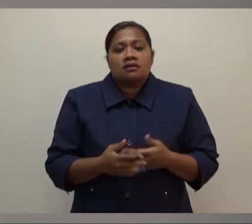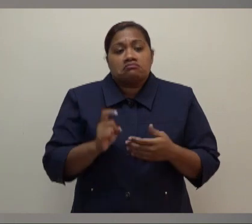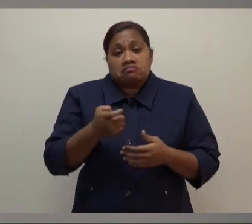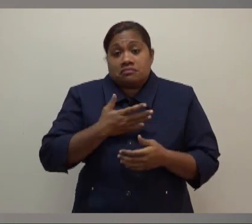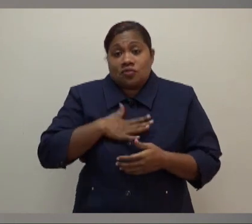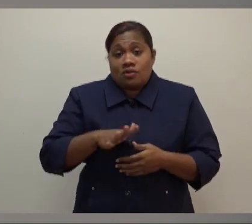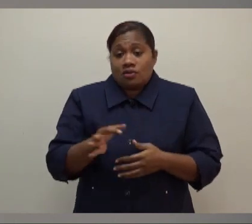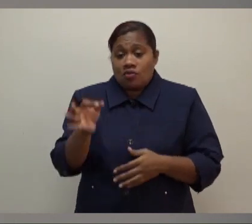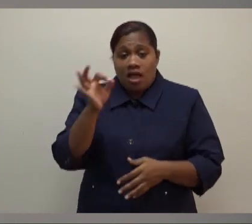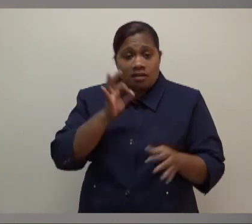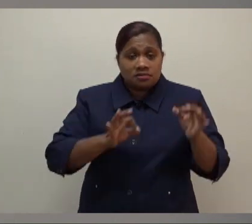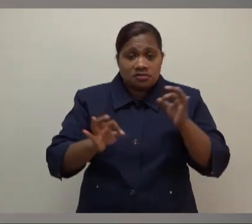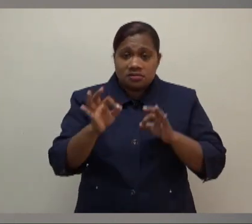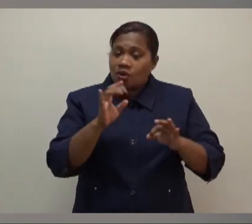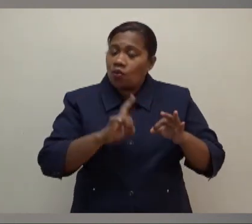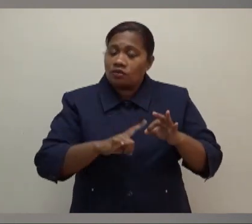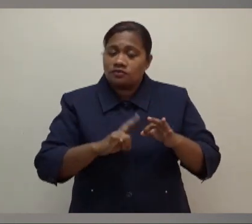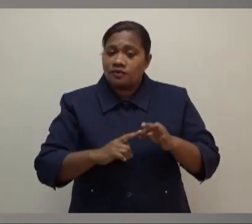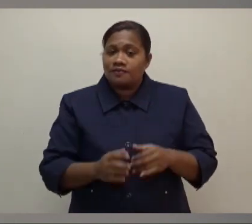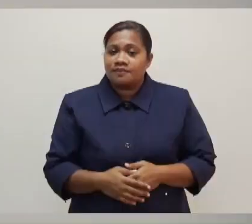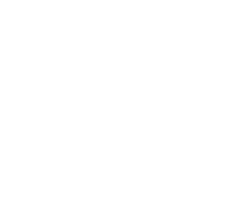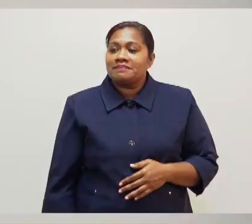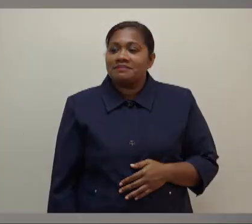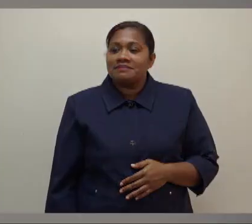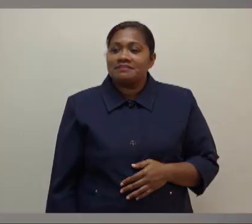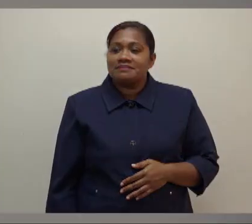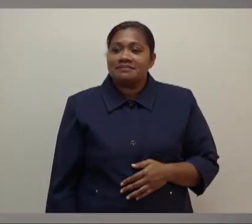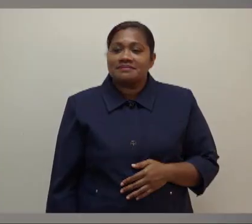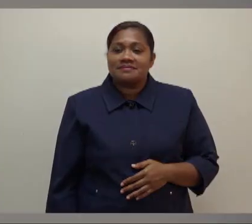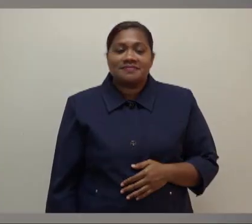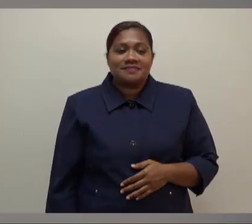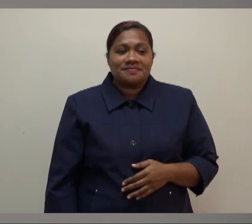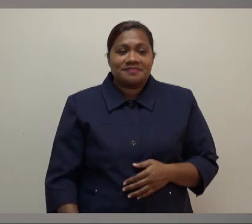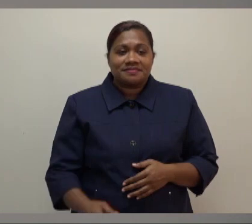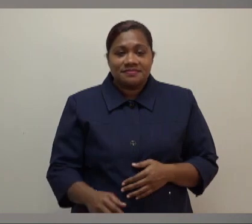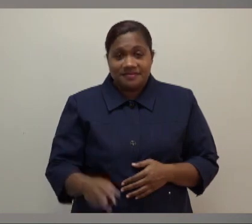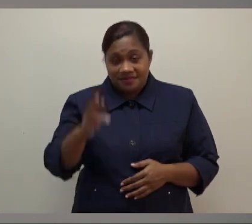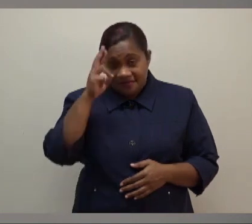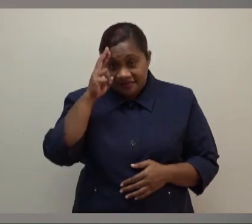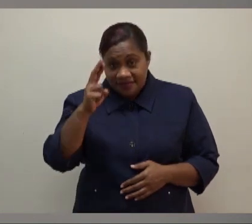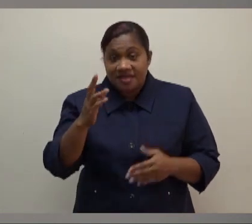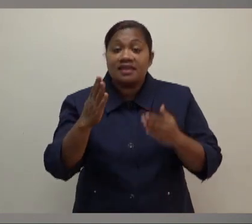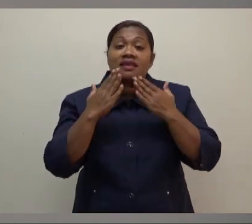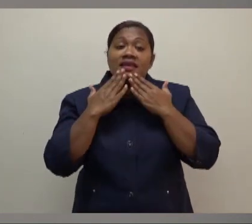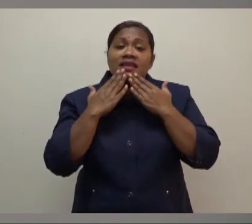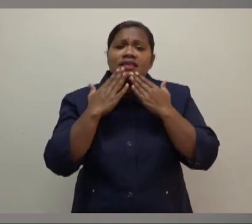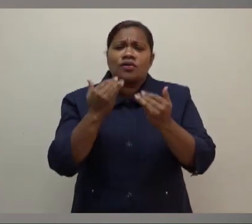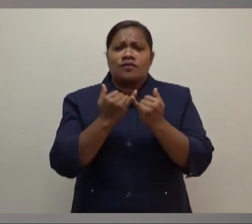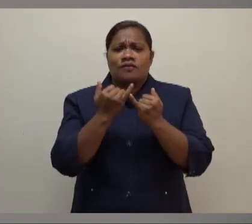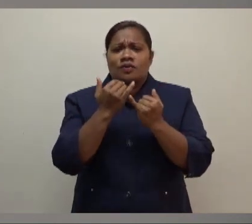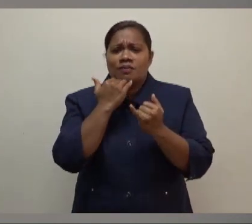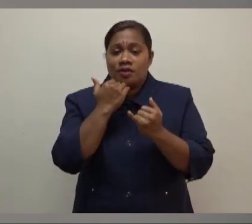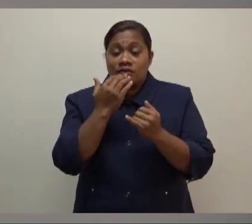may have. Please feel free to do so. Thank you. Mr. Kayoum, thank you very much for that update. I'm